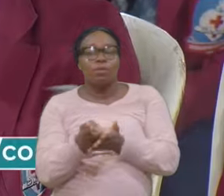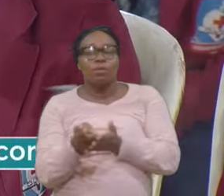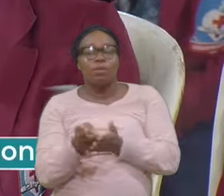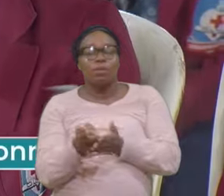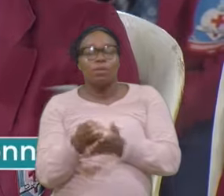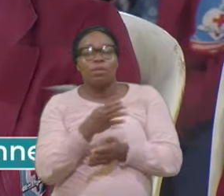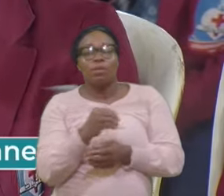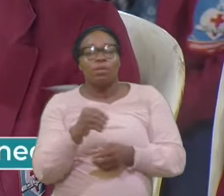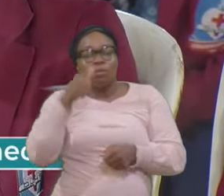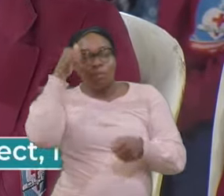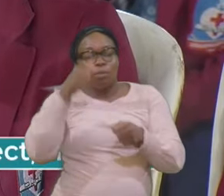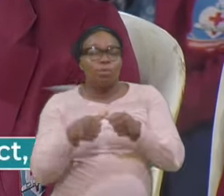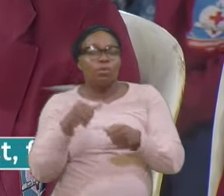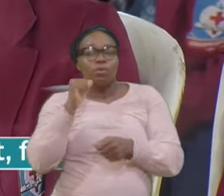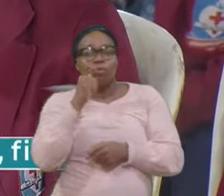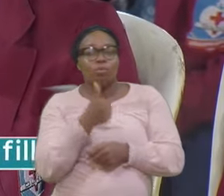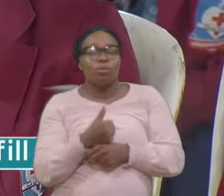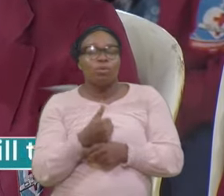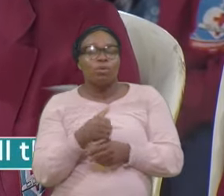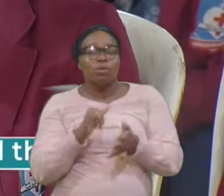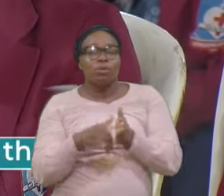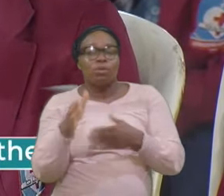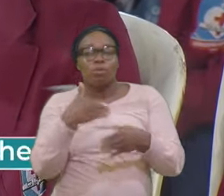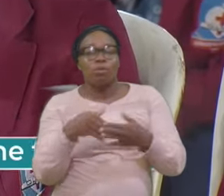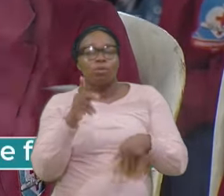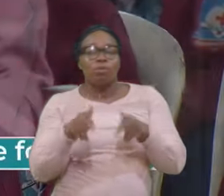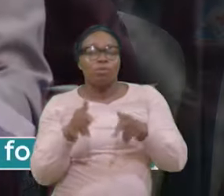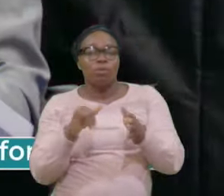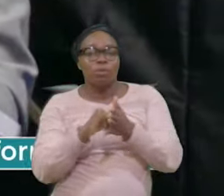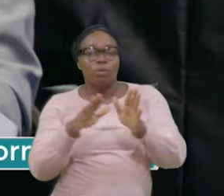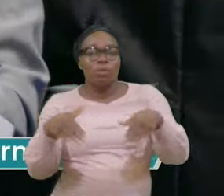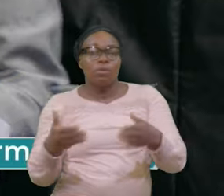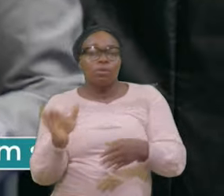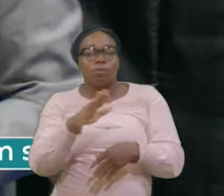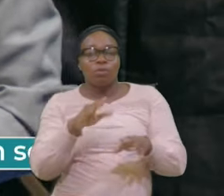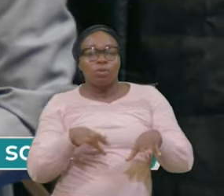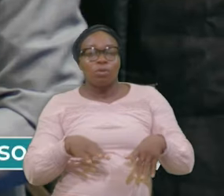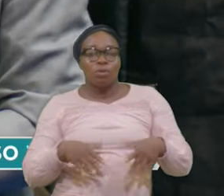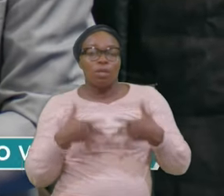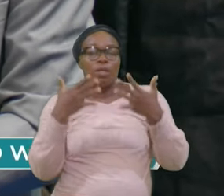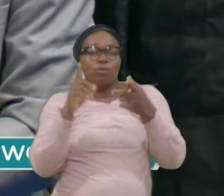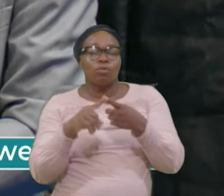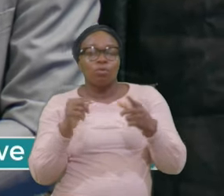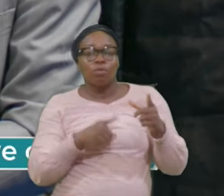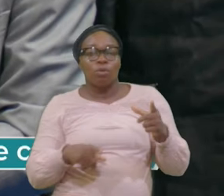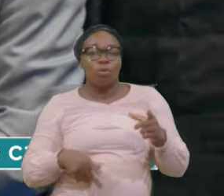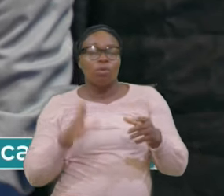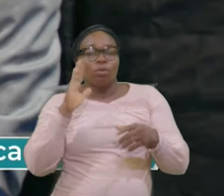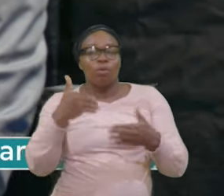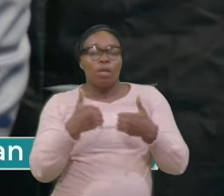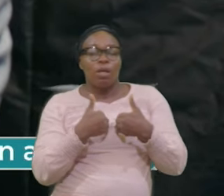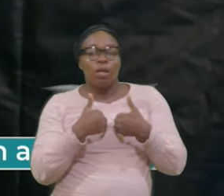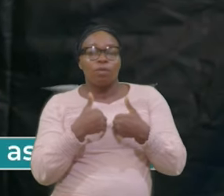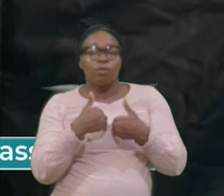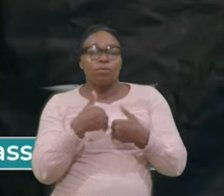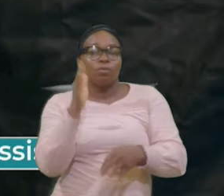Tomorrow All Of You Have Given Your Life To Christ Will Be Having A Lunch Hour Fellowship With Christ Tomorrow By